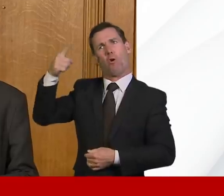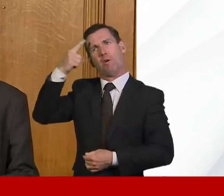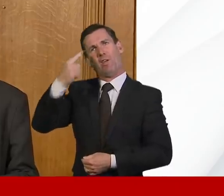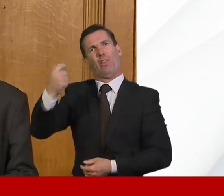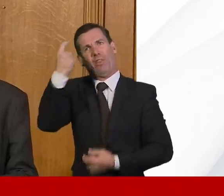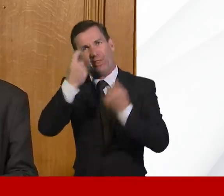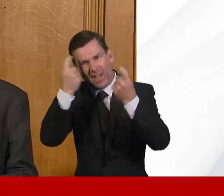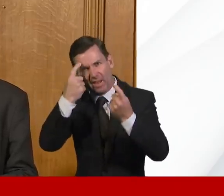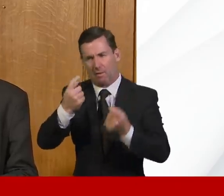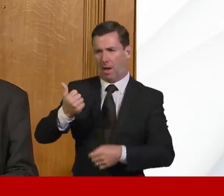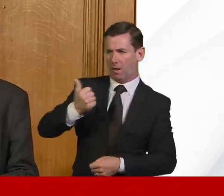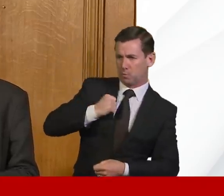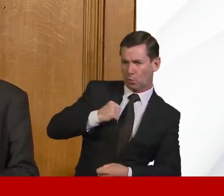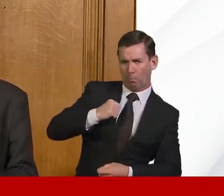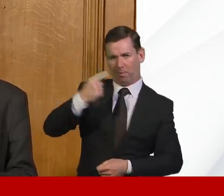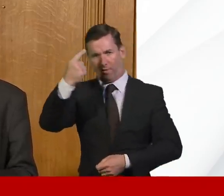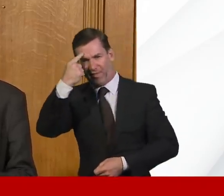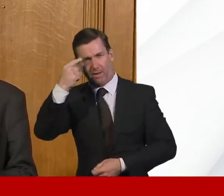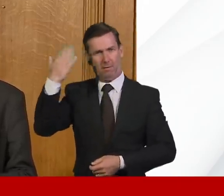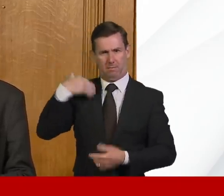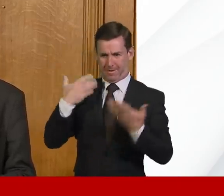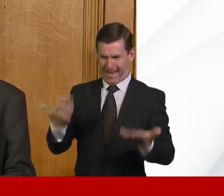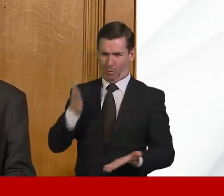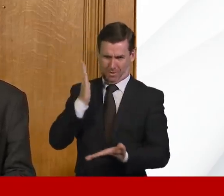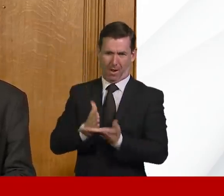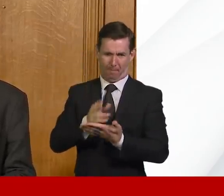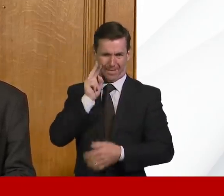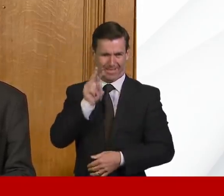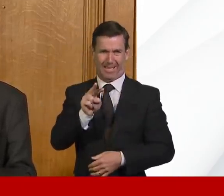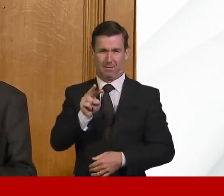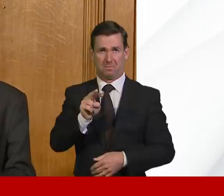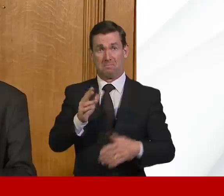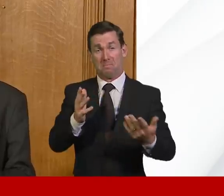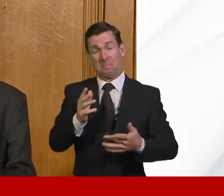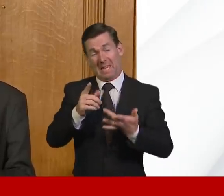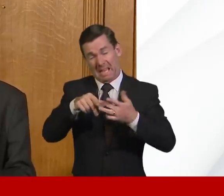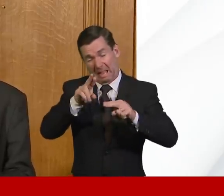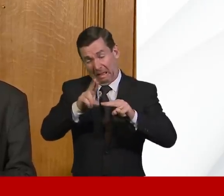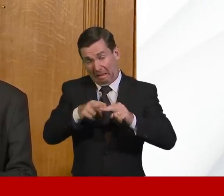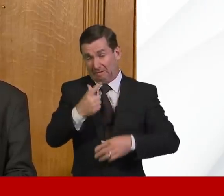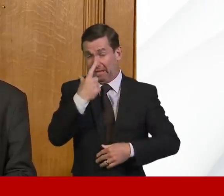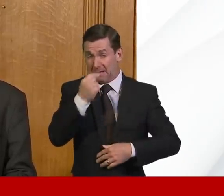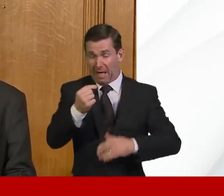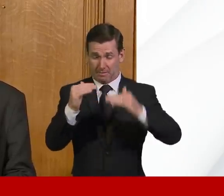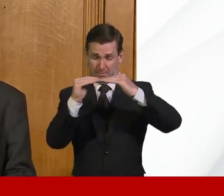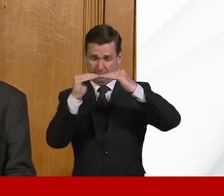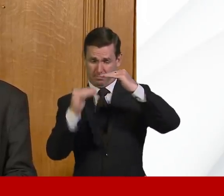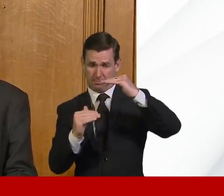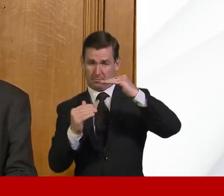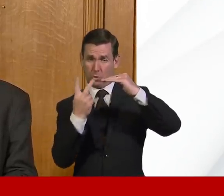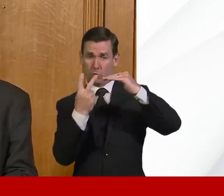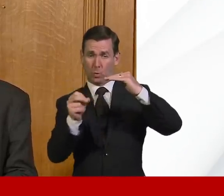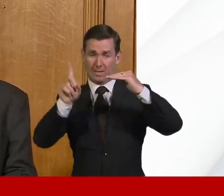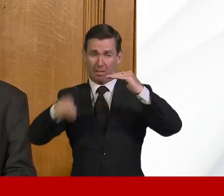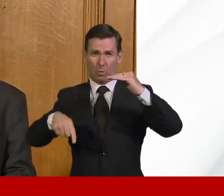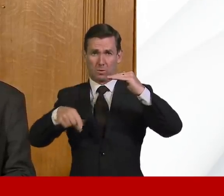a few weeks ago. If we do reduce the deaths to a level which is below what we initially thought,